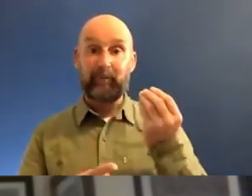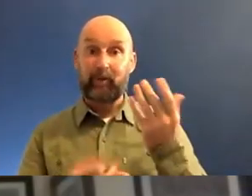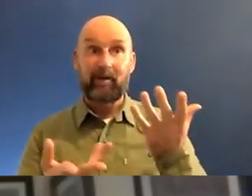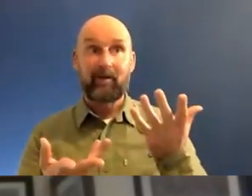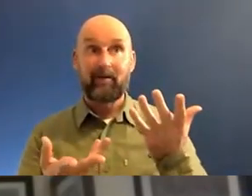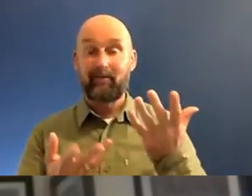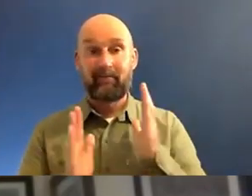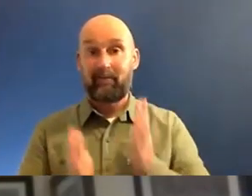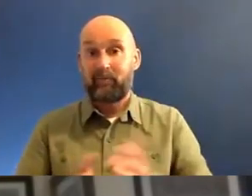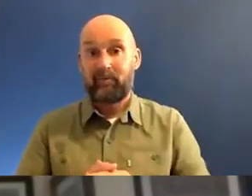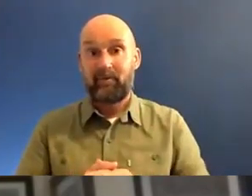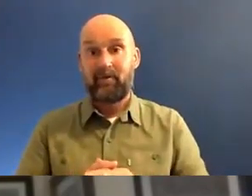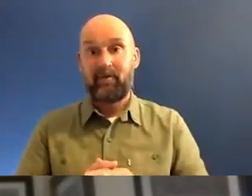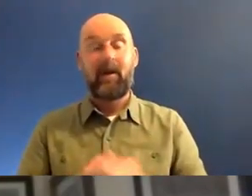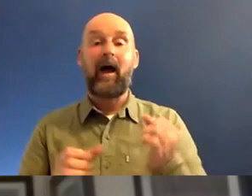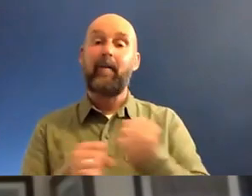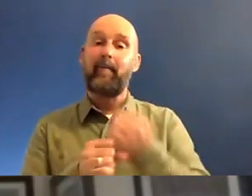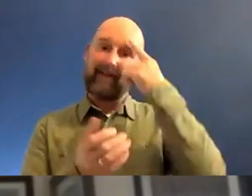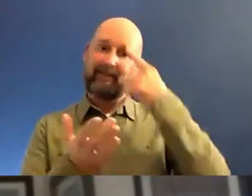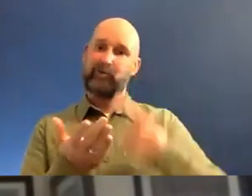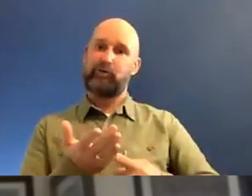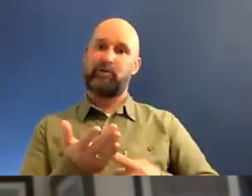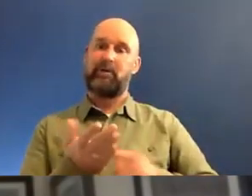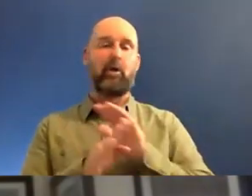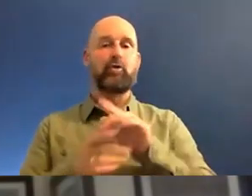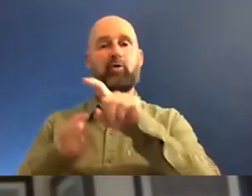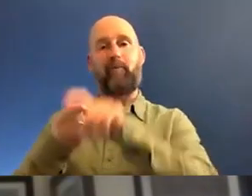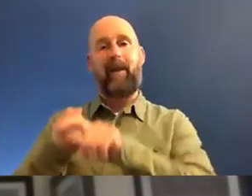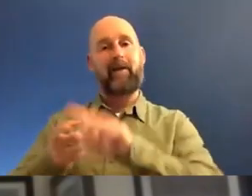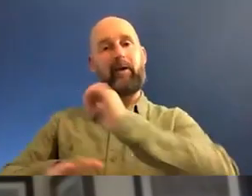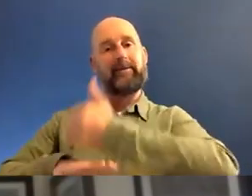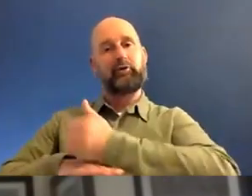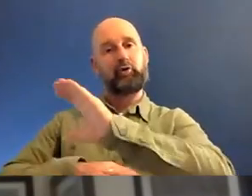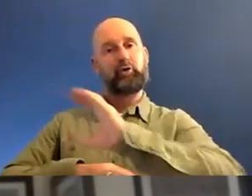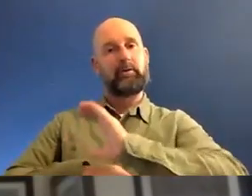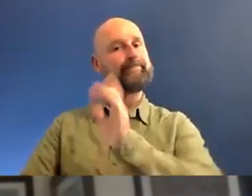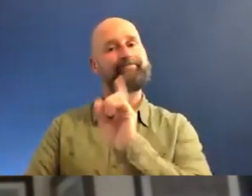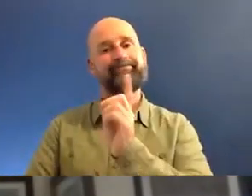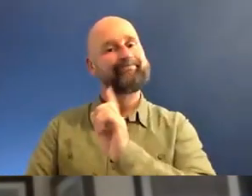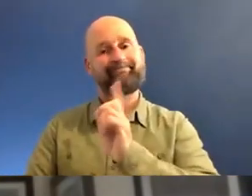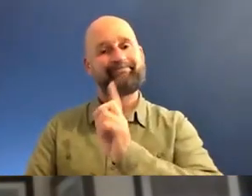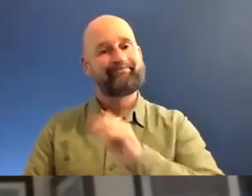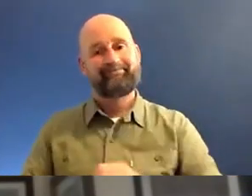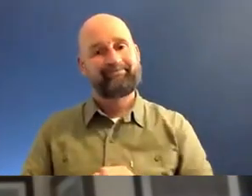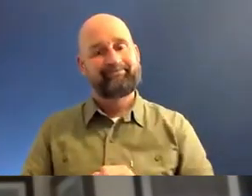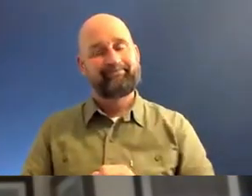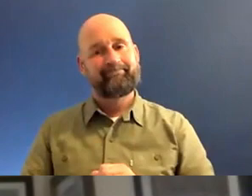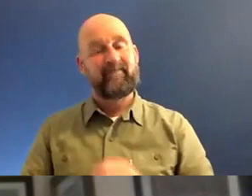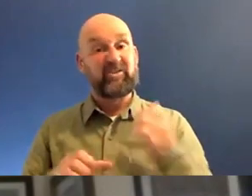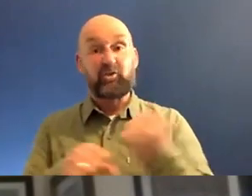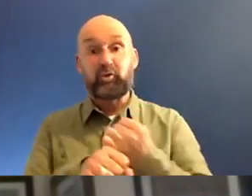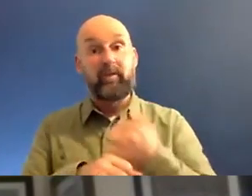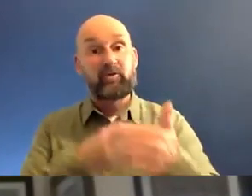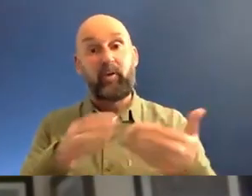And I just made a choice not to, not to rely on institutions, but just, just do the work. Just go.